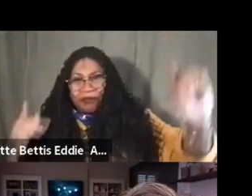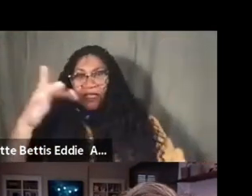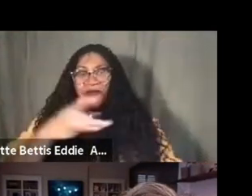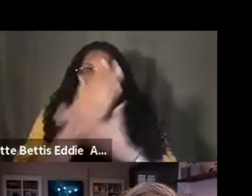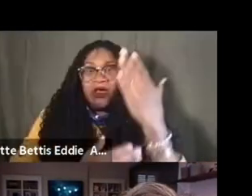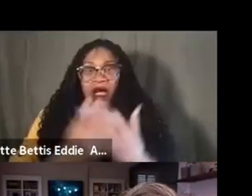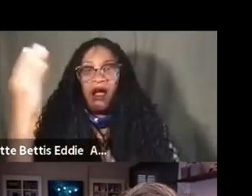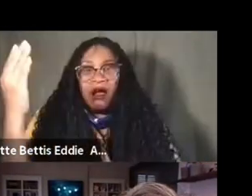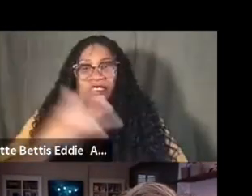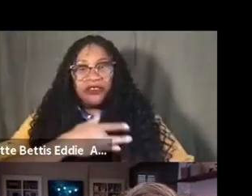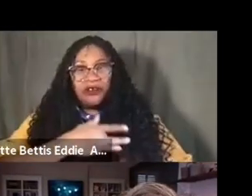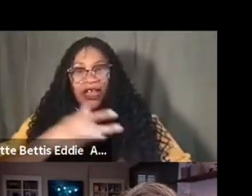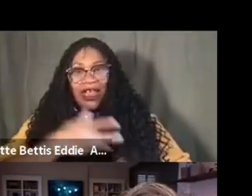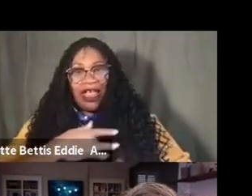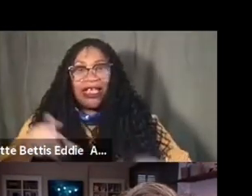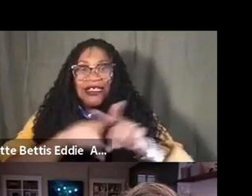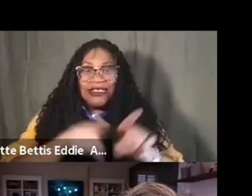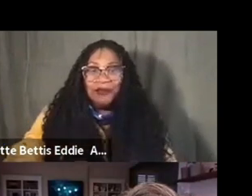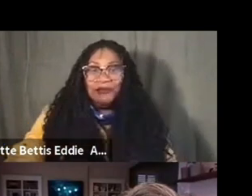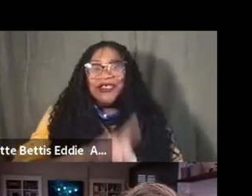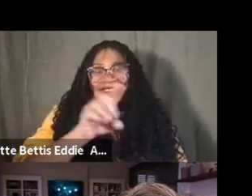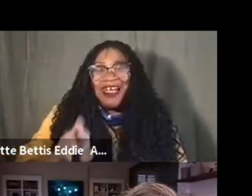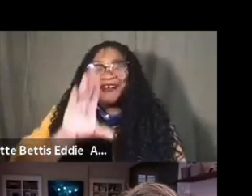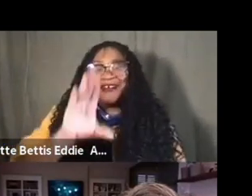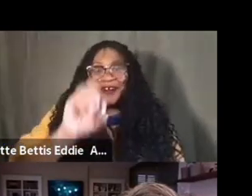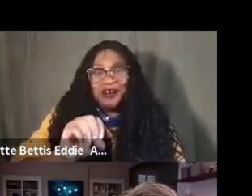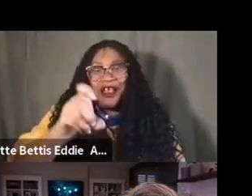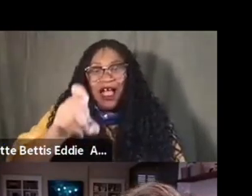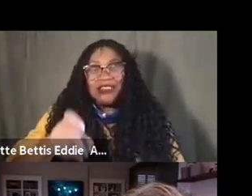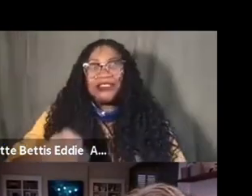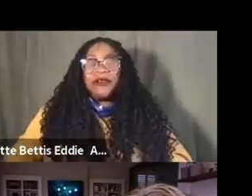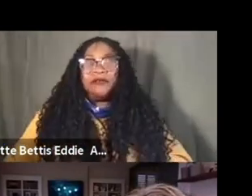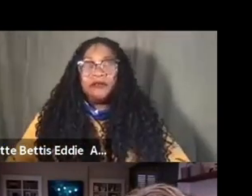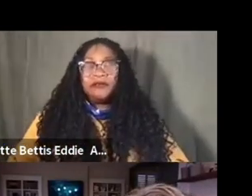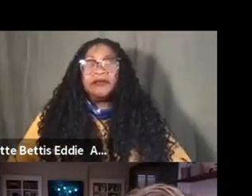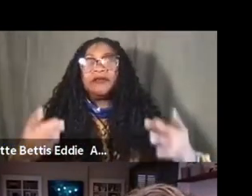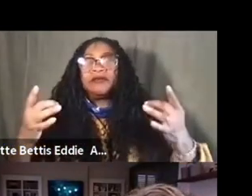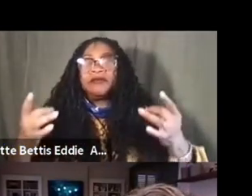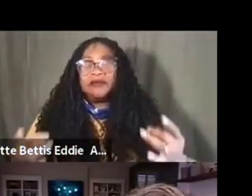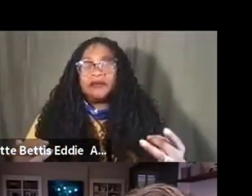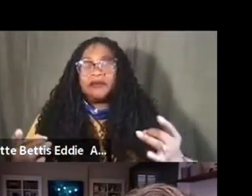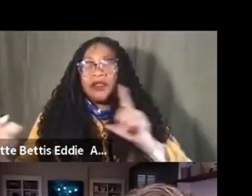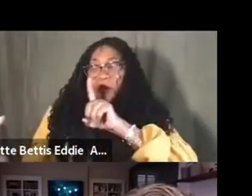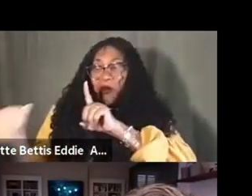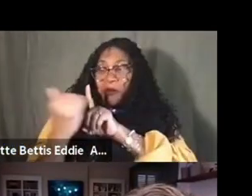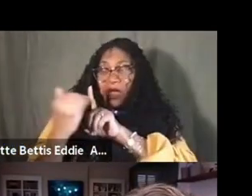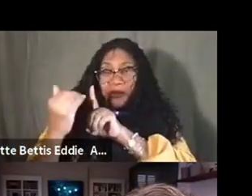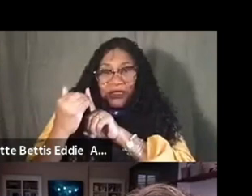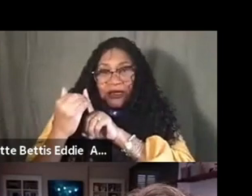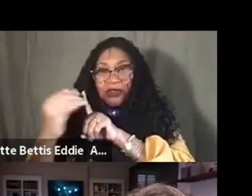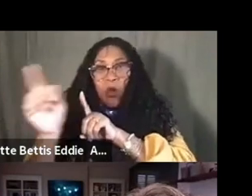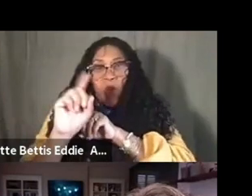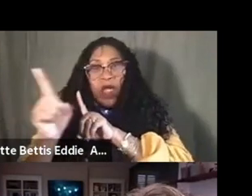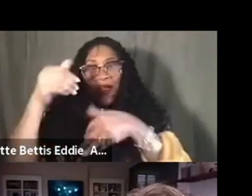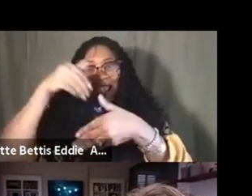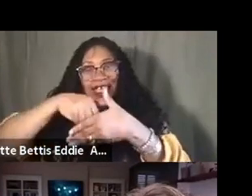reminds me so much of what Dr. Cox was just doing with us, right? This reparative work of reminding ourselves to be in our bodies and